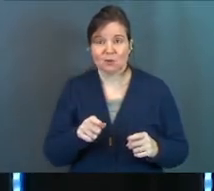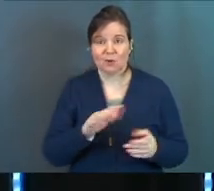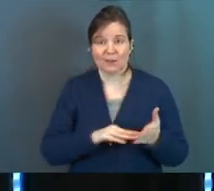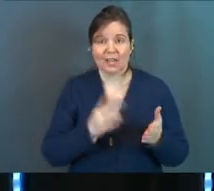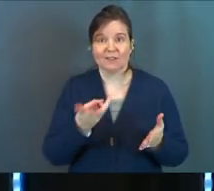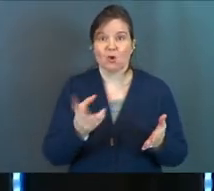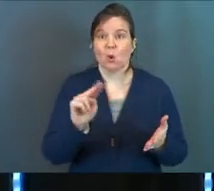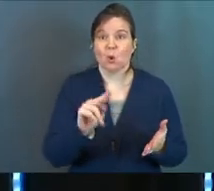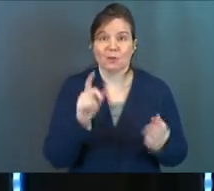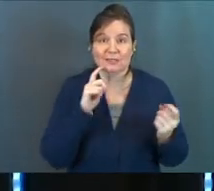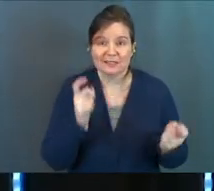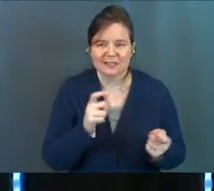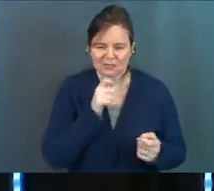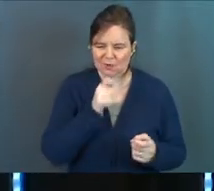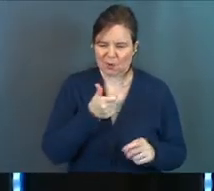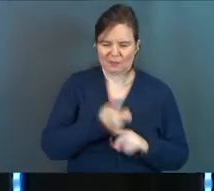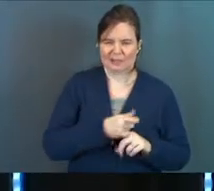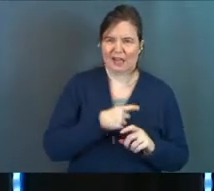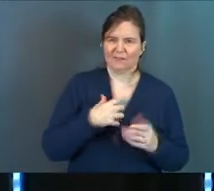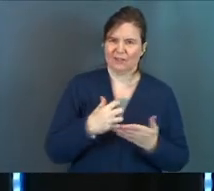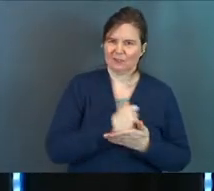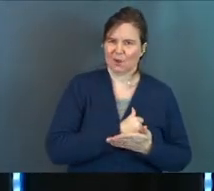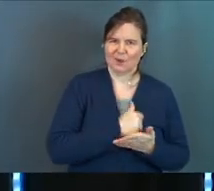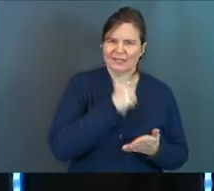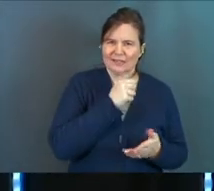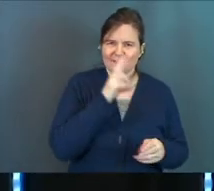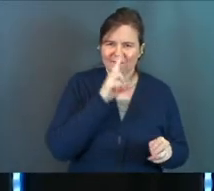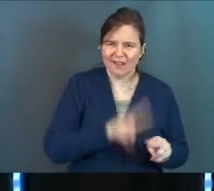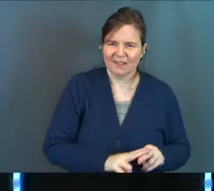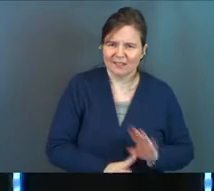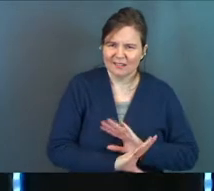your own sin. Don't self-atone. It's no fun.